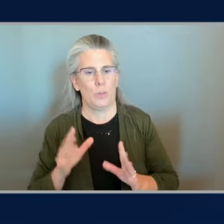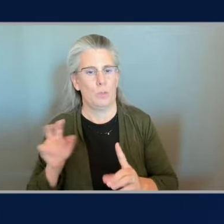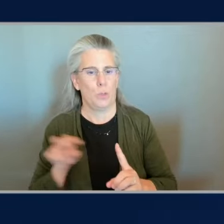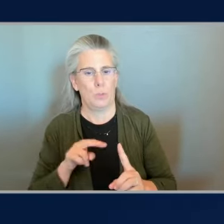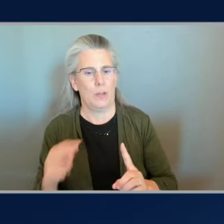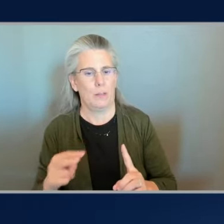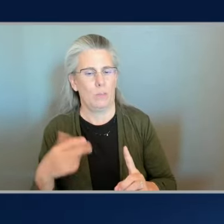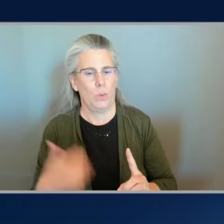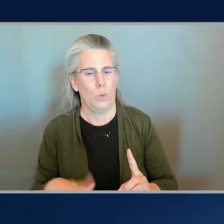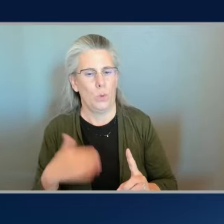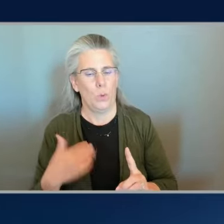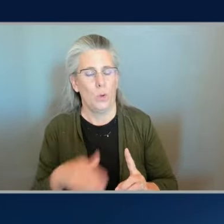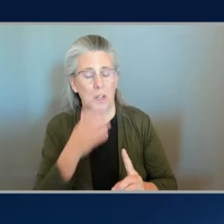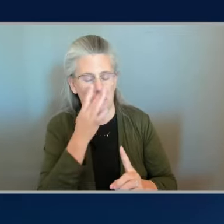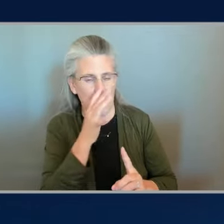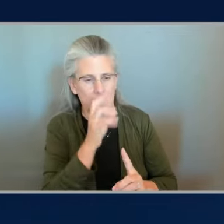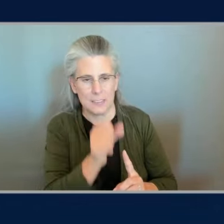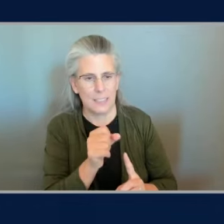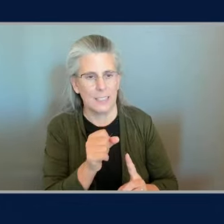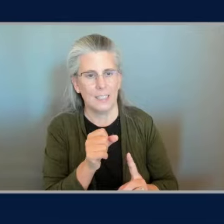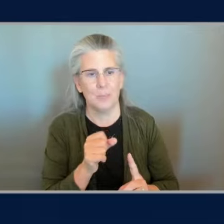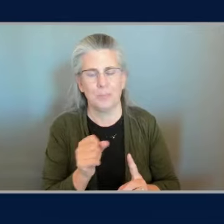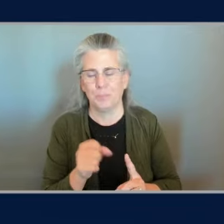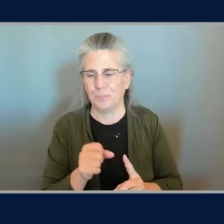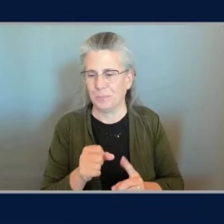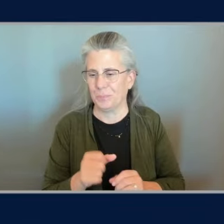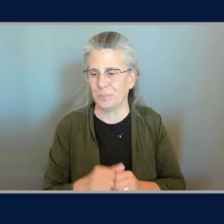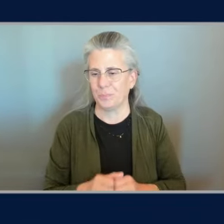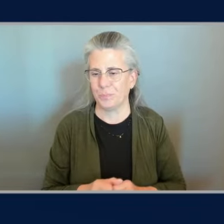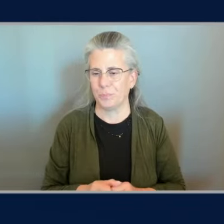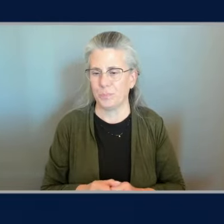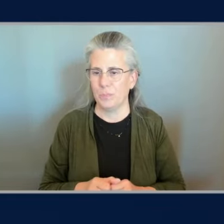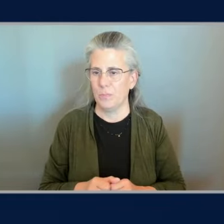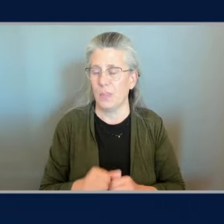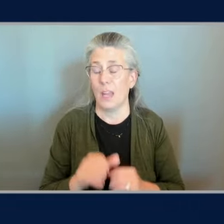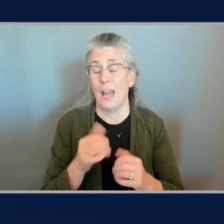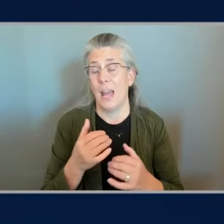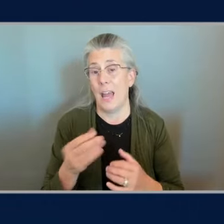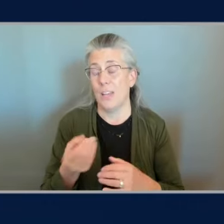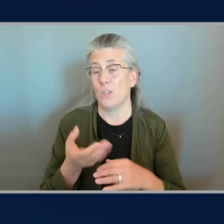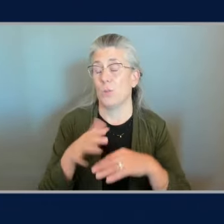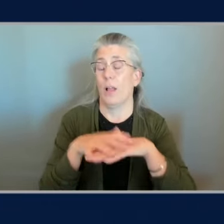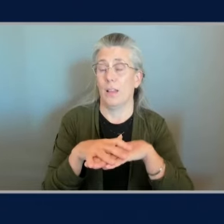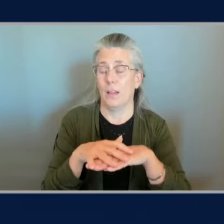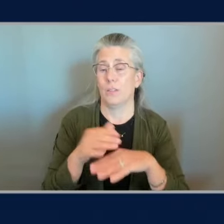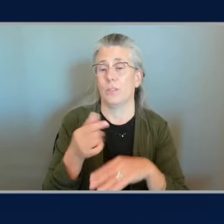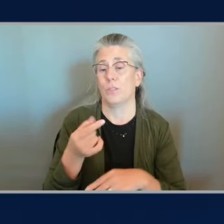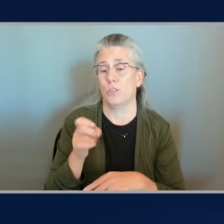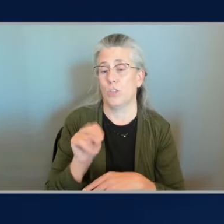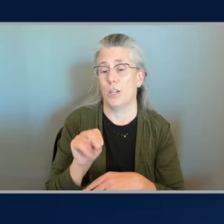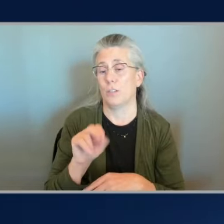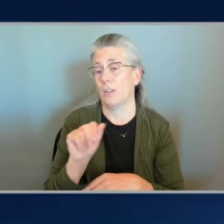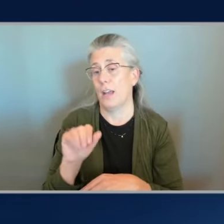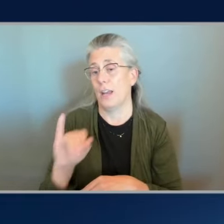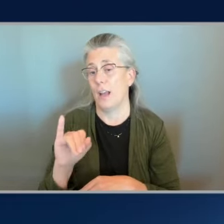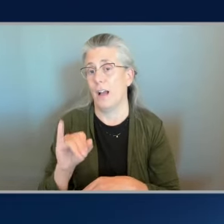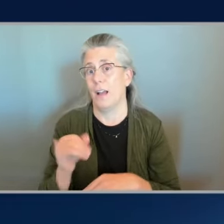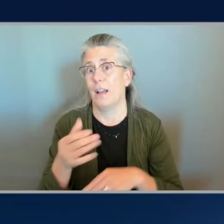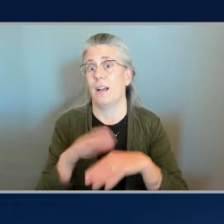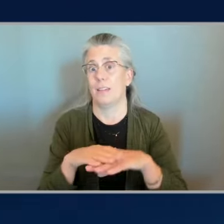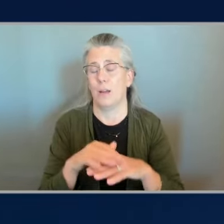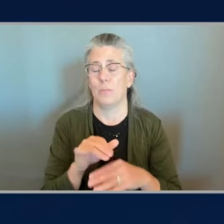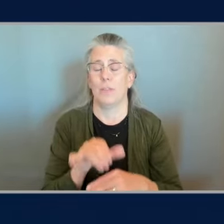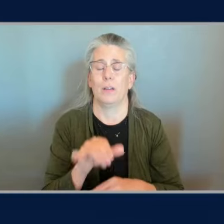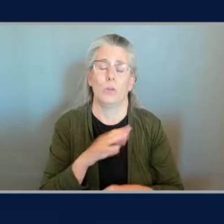you know introducing uh hey now we're also putting generative ai into the mix that we don't have time for that unfortunately but uh